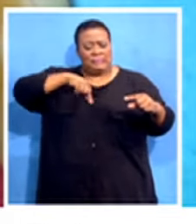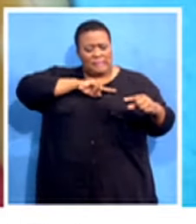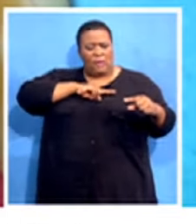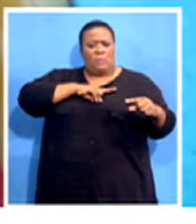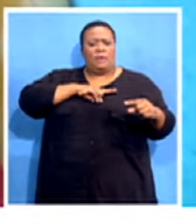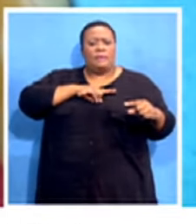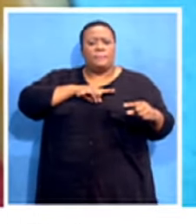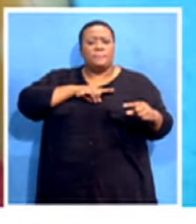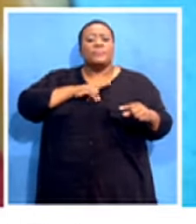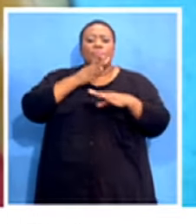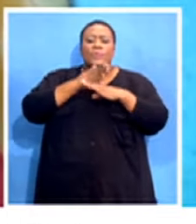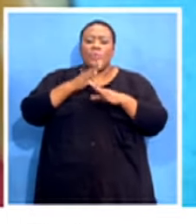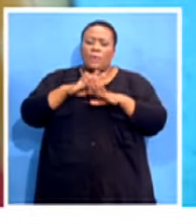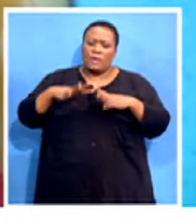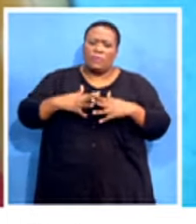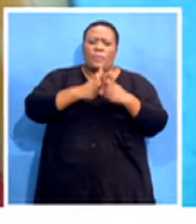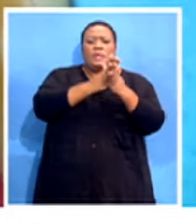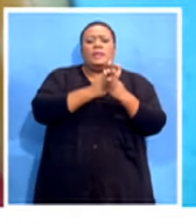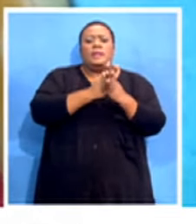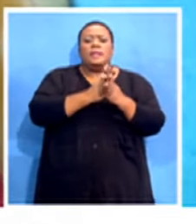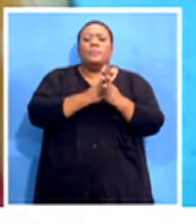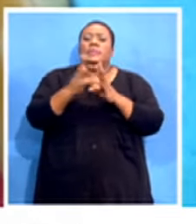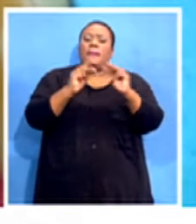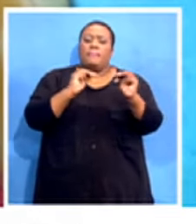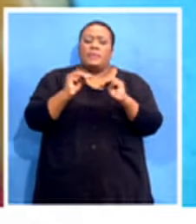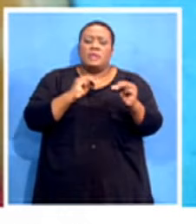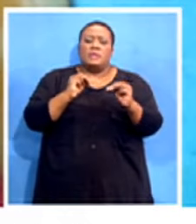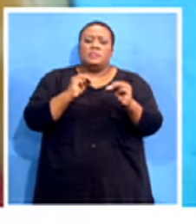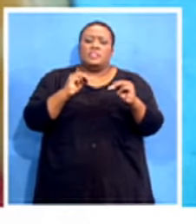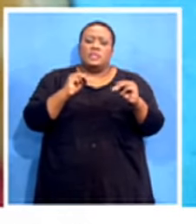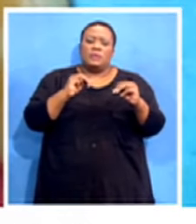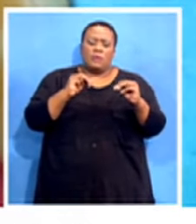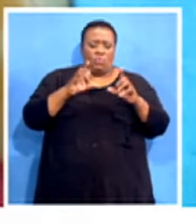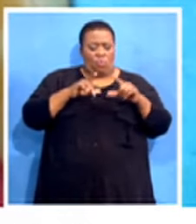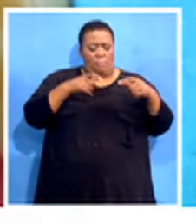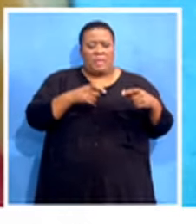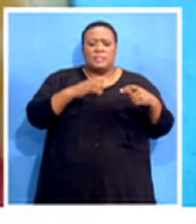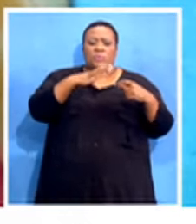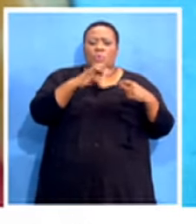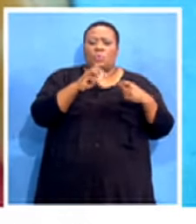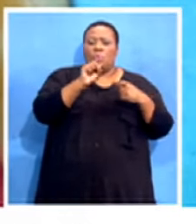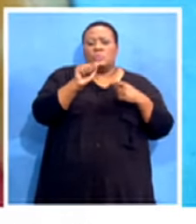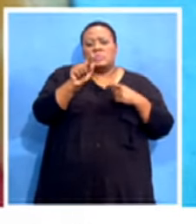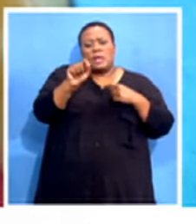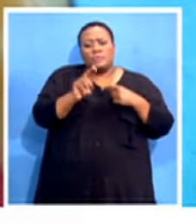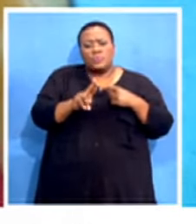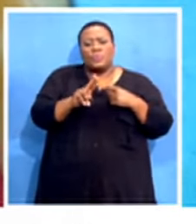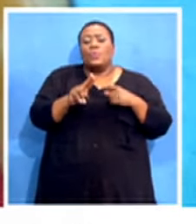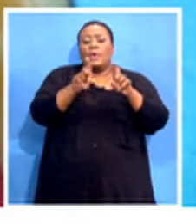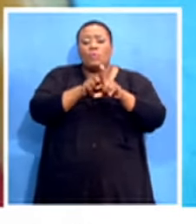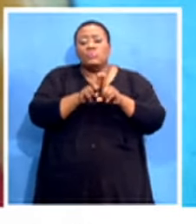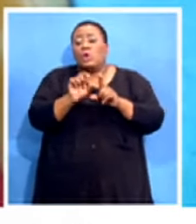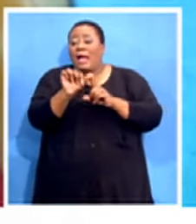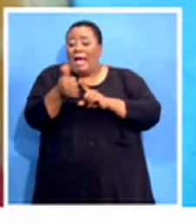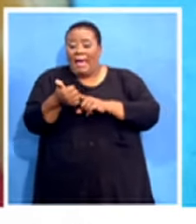are working jointly as the joint mandating committee of COSATU where we are together with other unions and we're going to make sure that